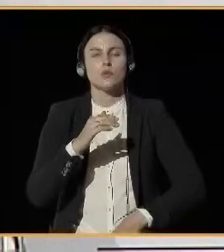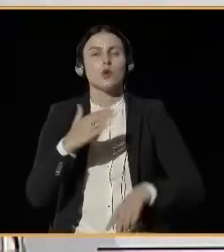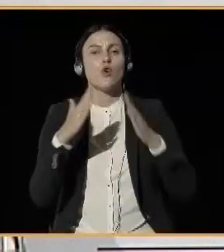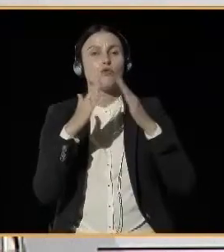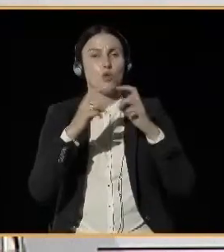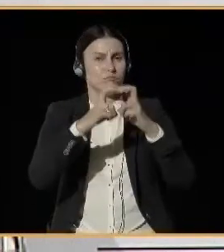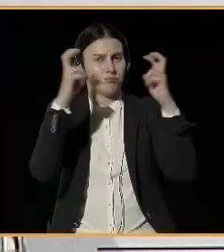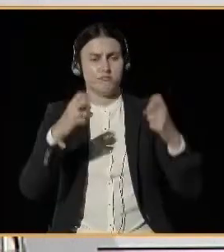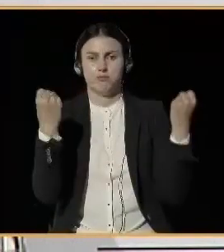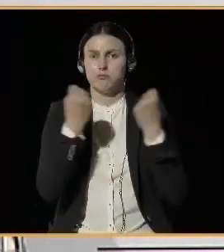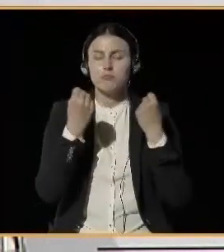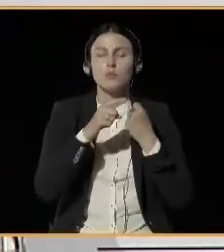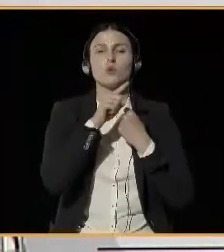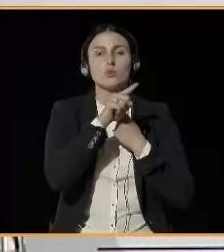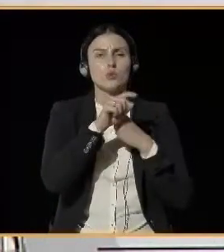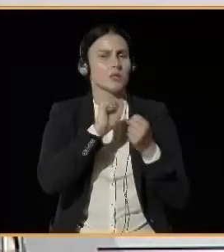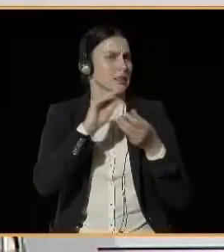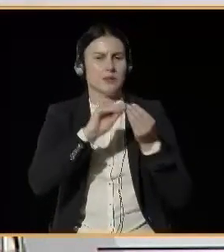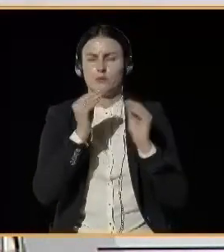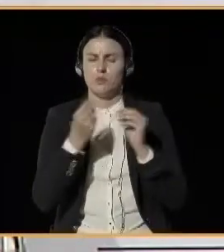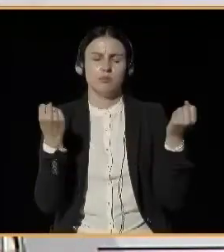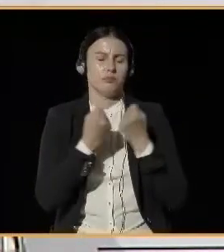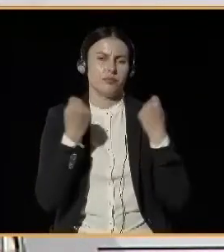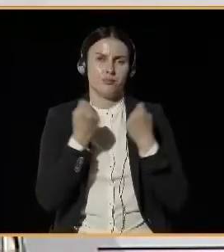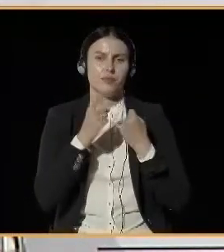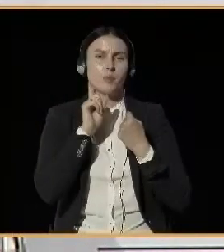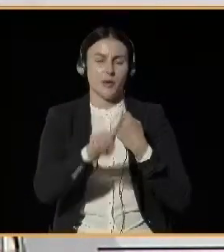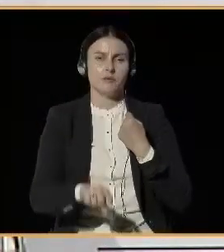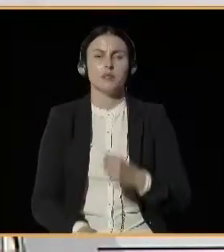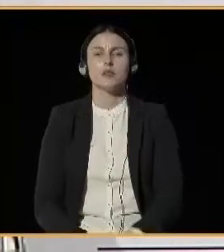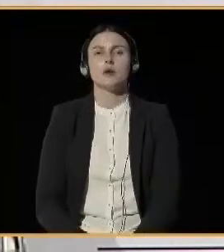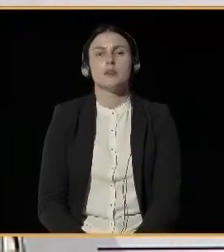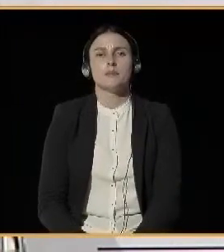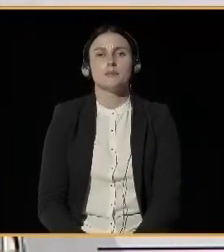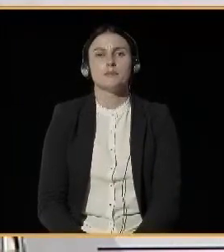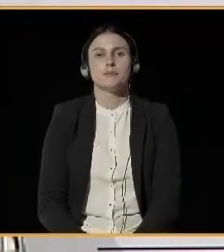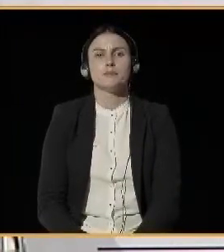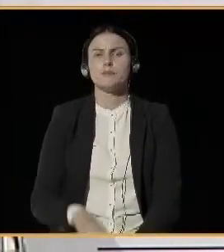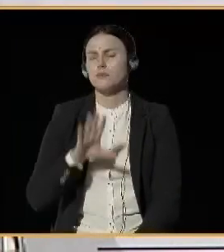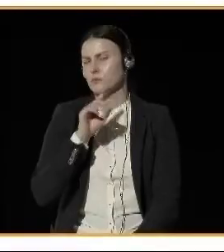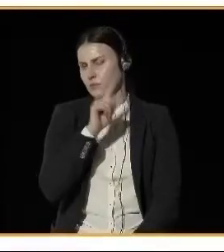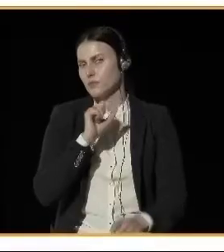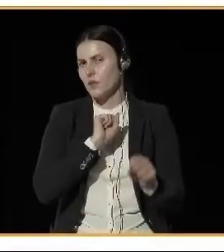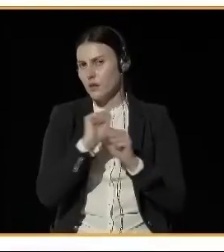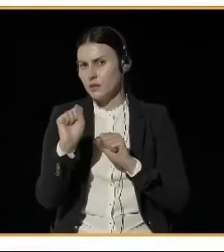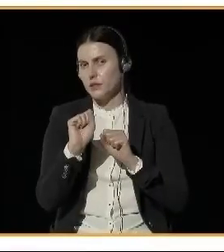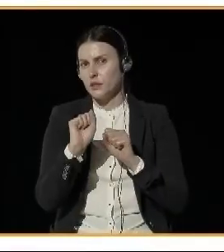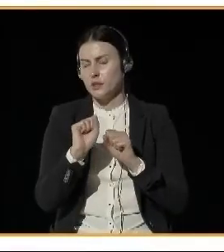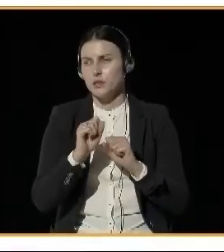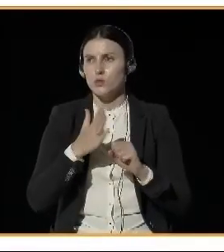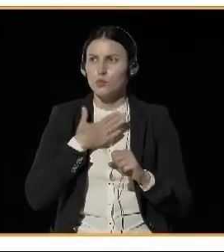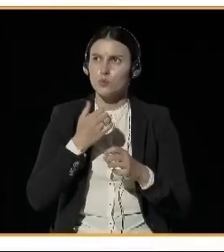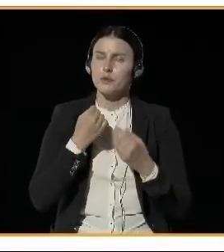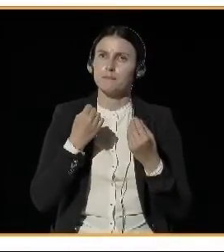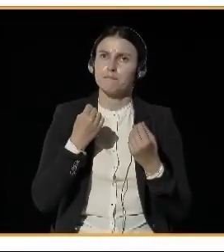problem. And I think it's a tricky thing that sometimes technology helps us